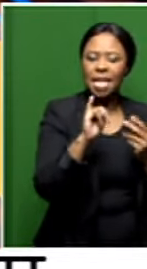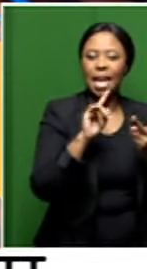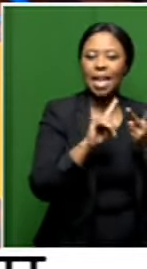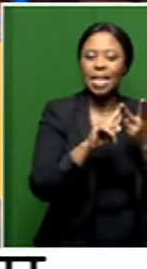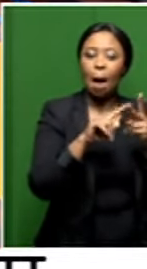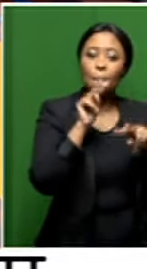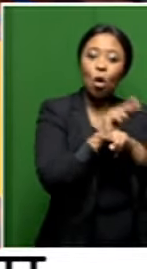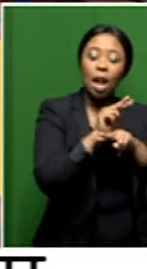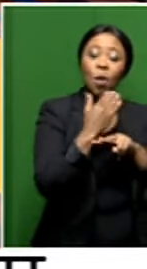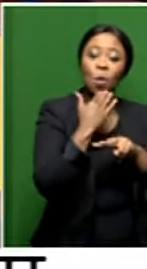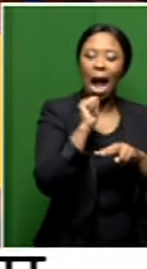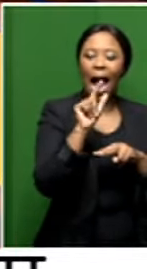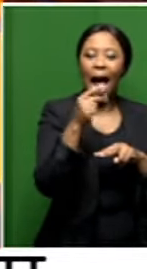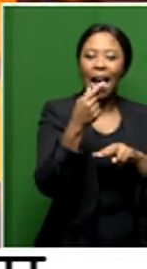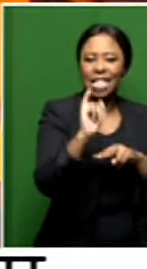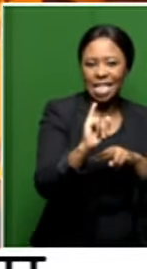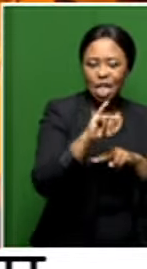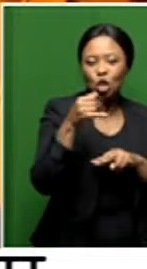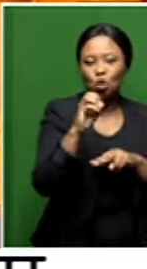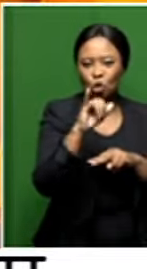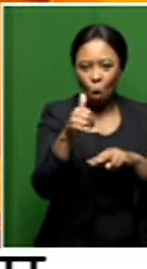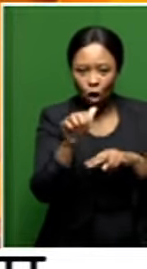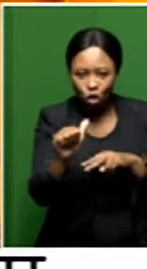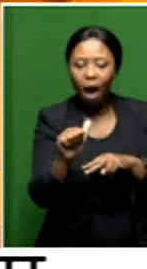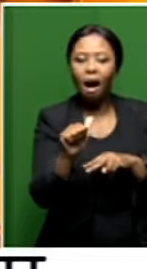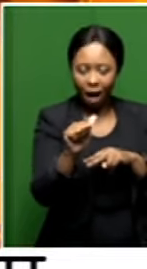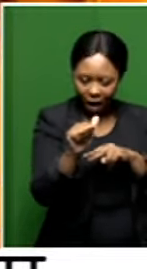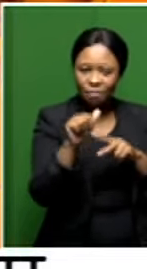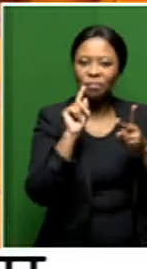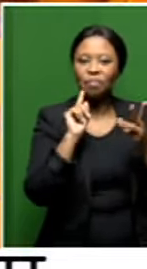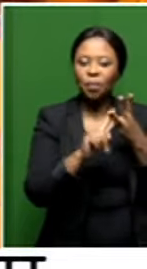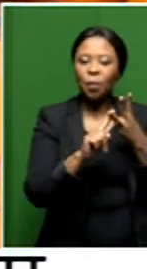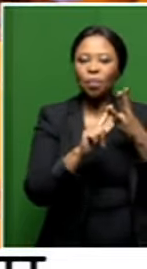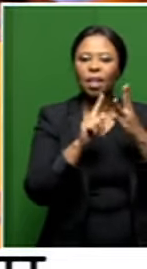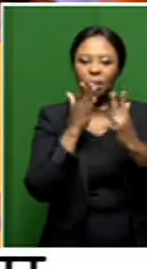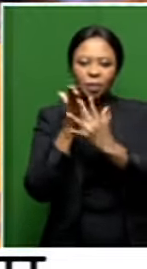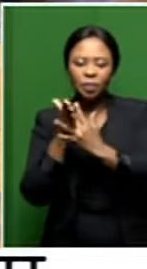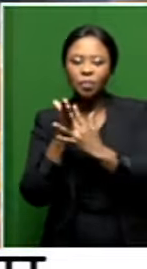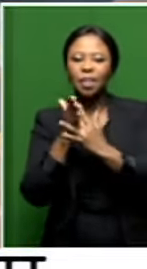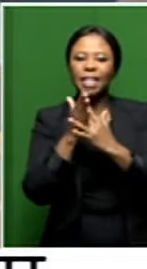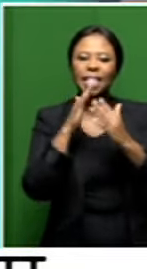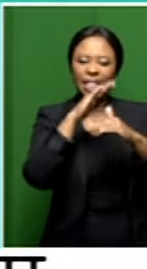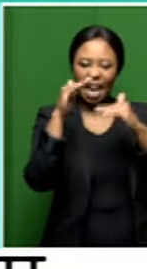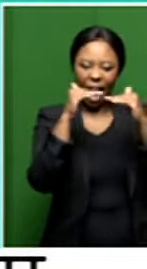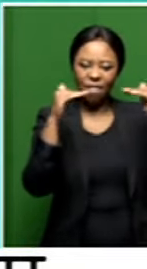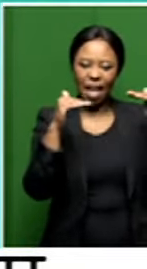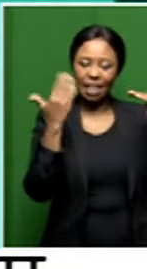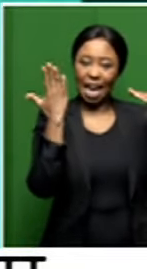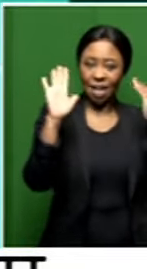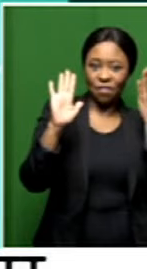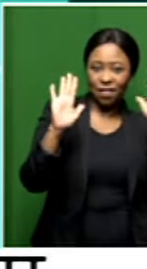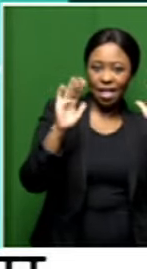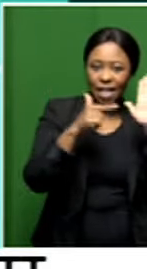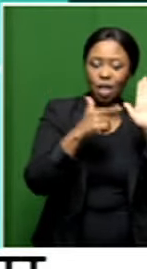Georgia. We've had a walkabout of Interfacing Heavens, which is one of our exhibitions